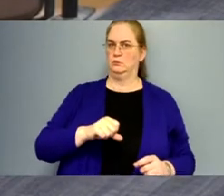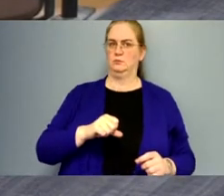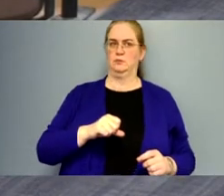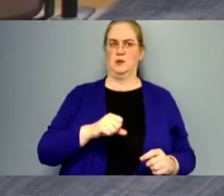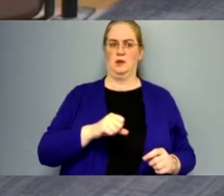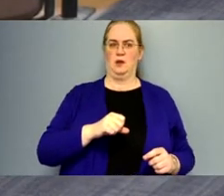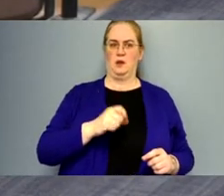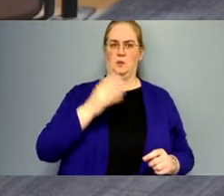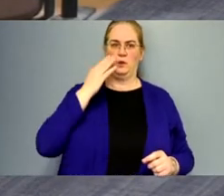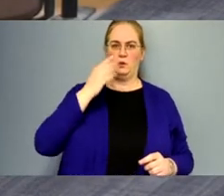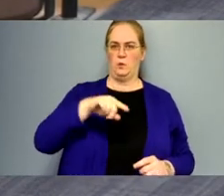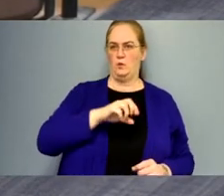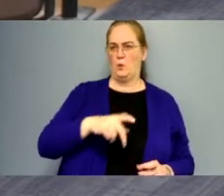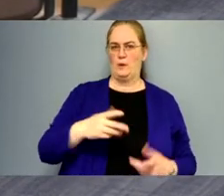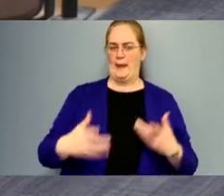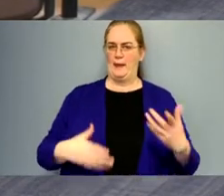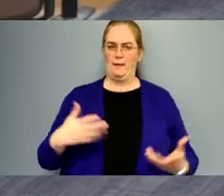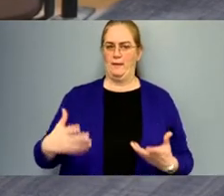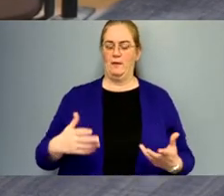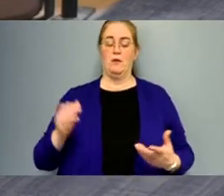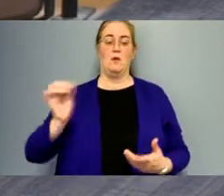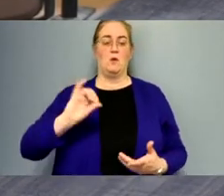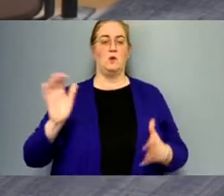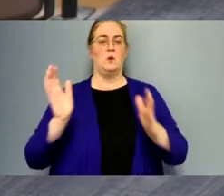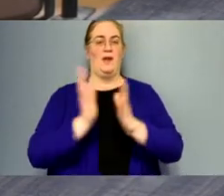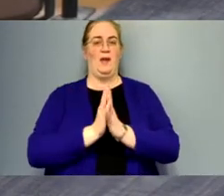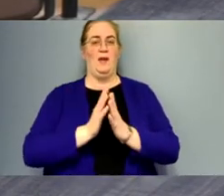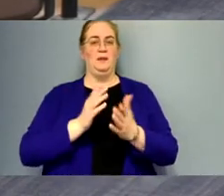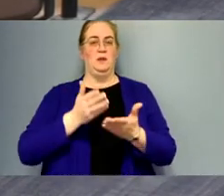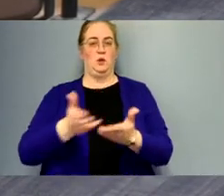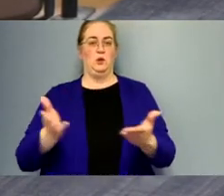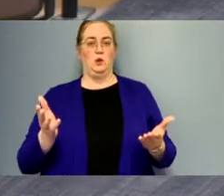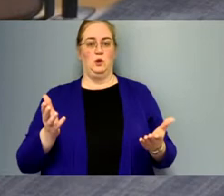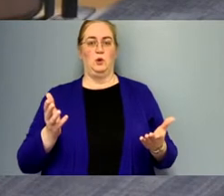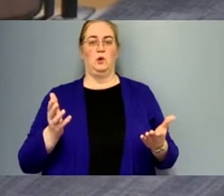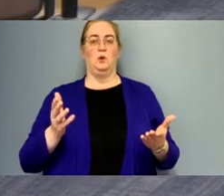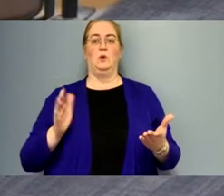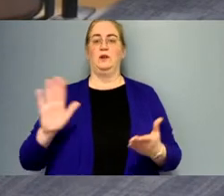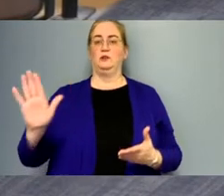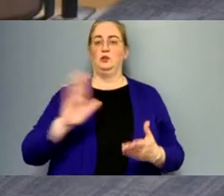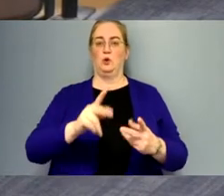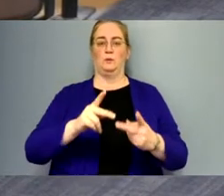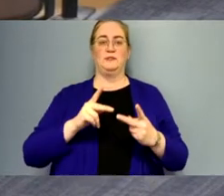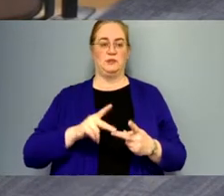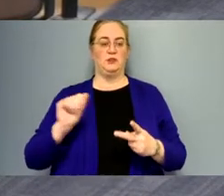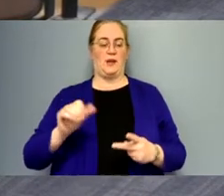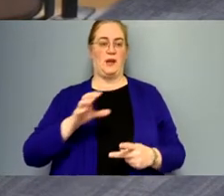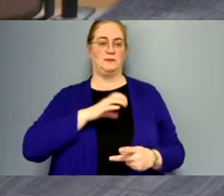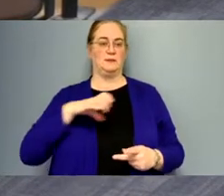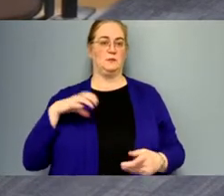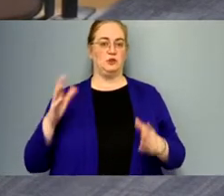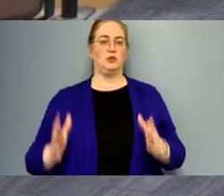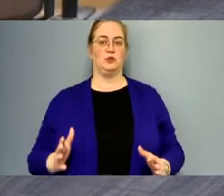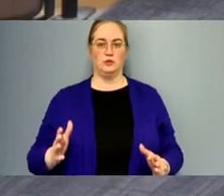they're okay i also ask that you in your position as commissioners